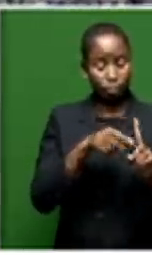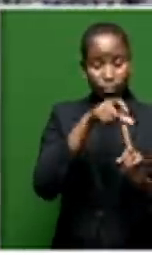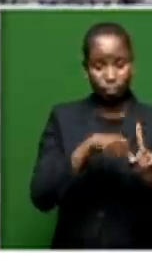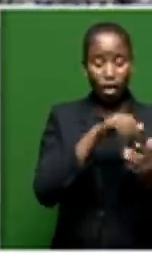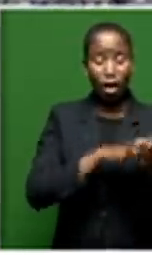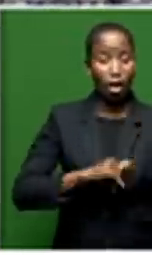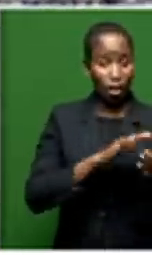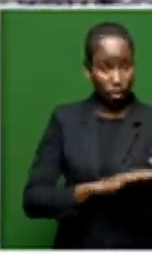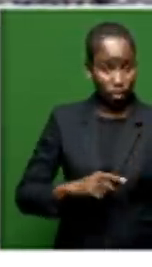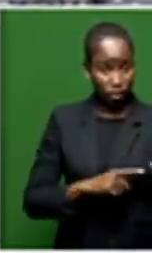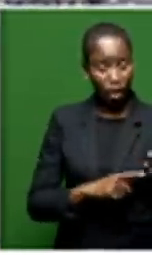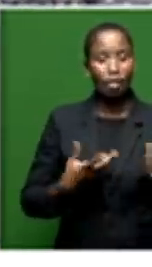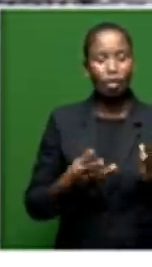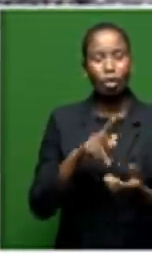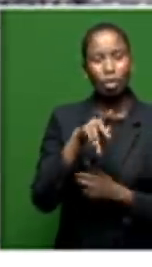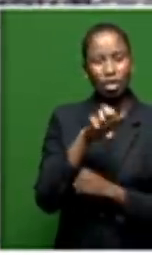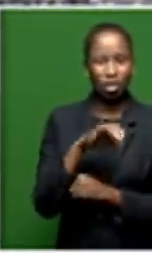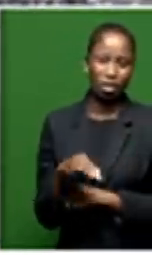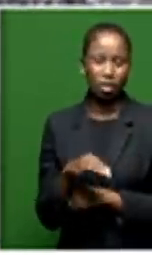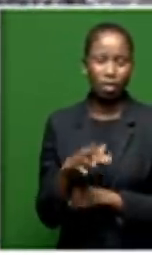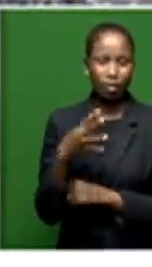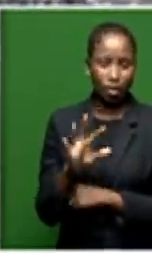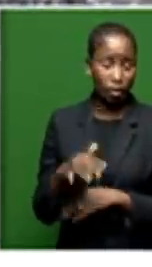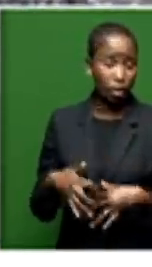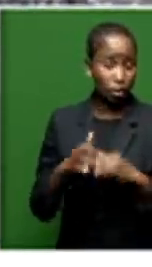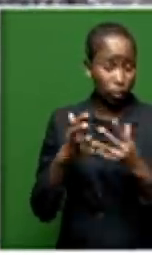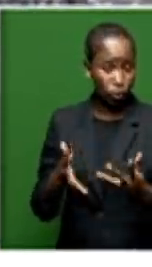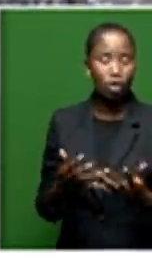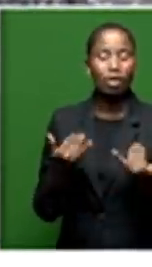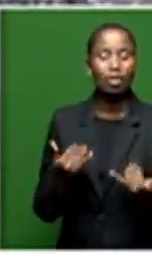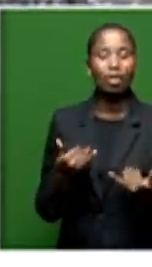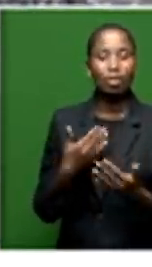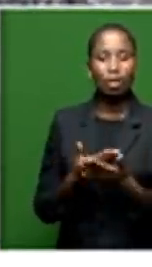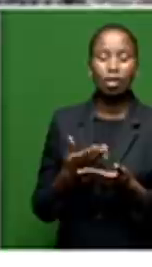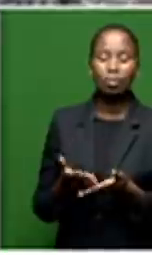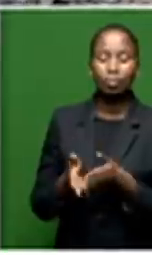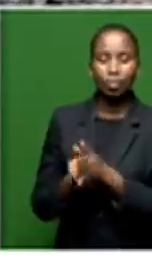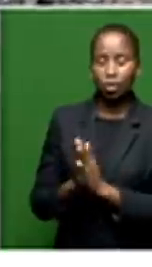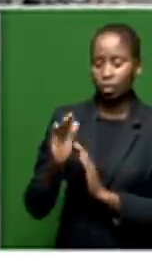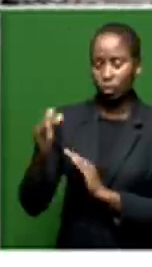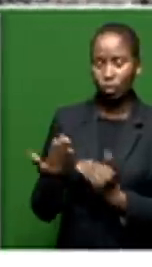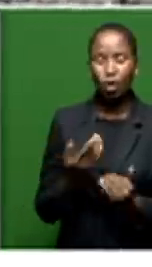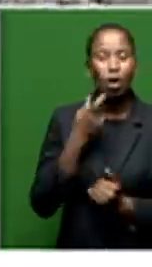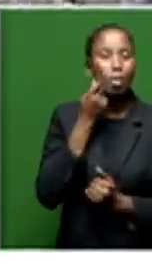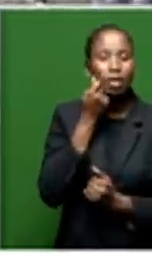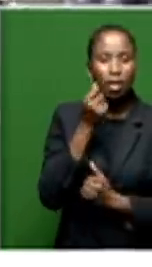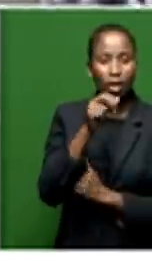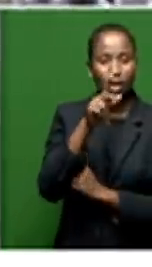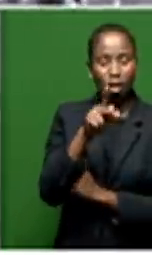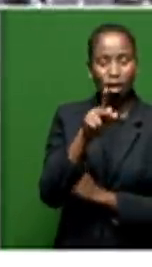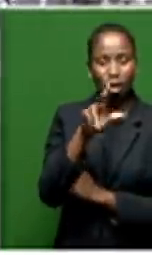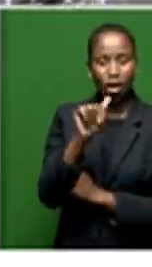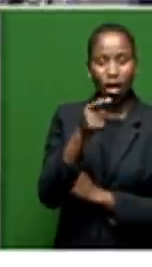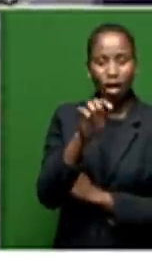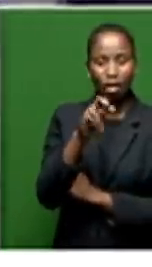disbandment of the PEC here in the Free State Province. But I'm going to bring in Mr. Carl Niehaus, one of the supporters of